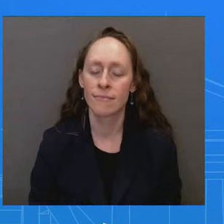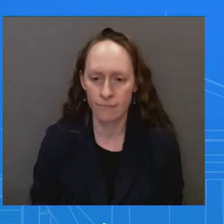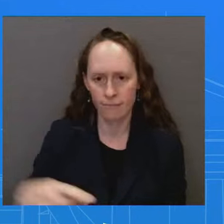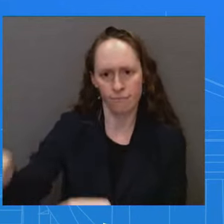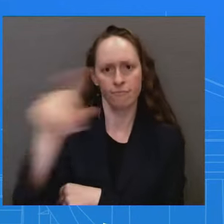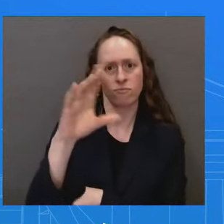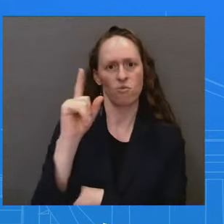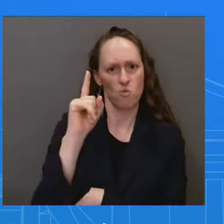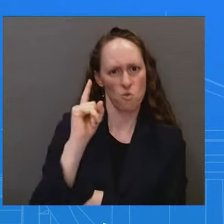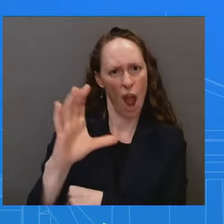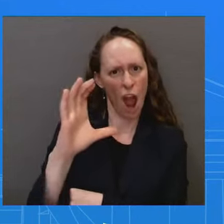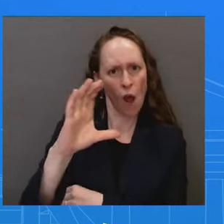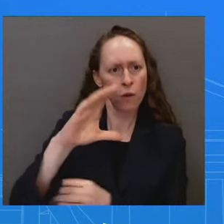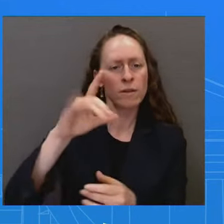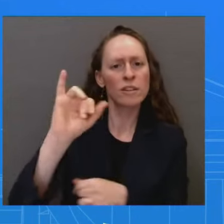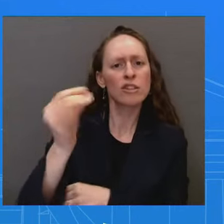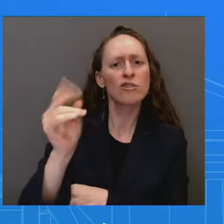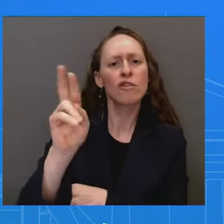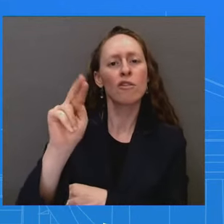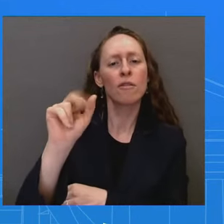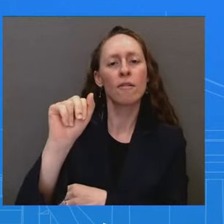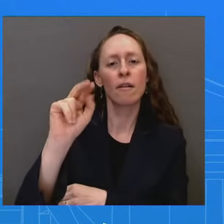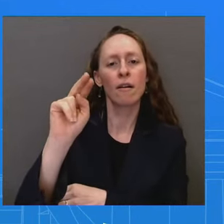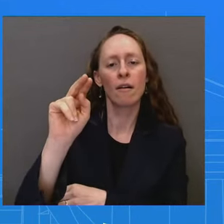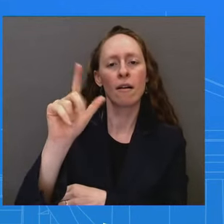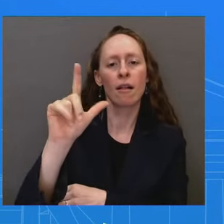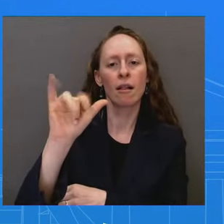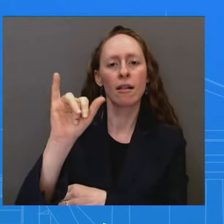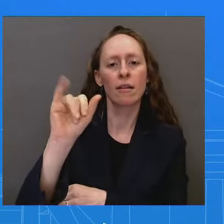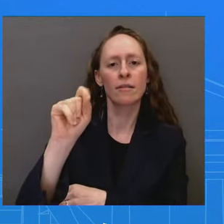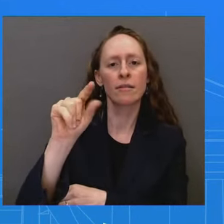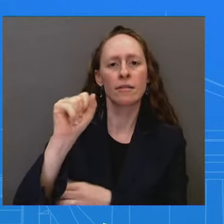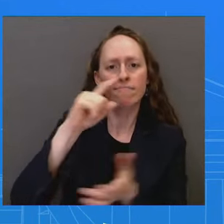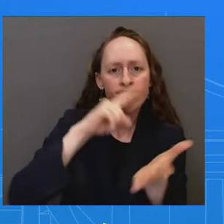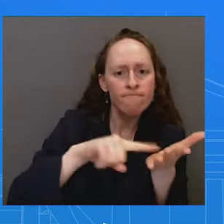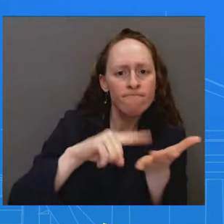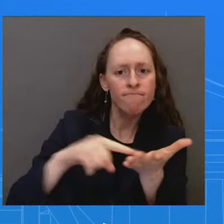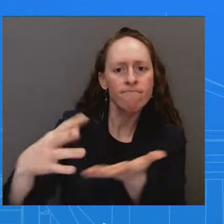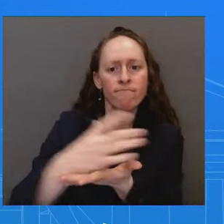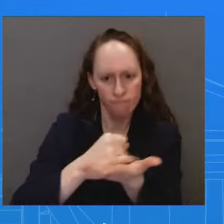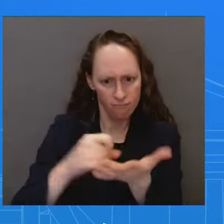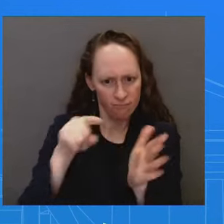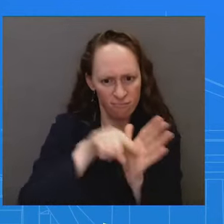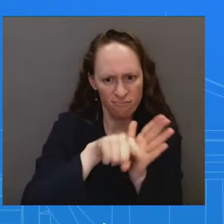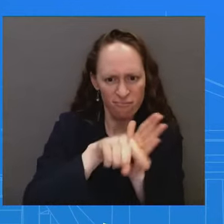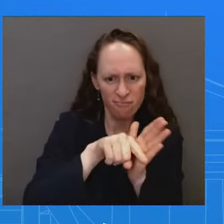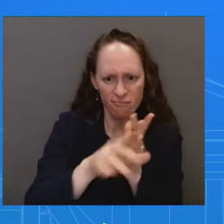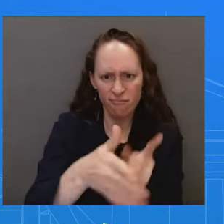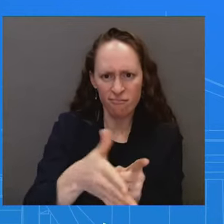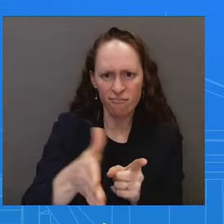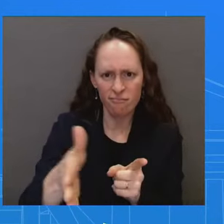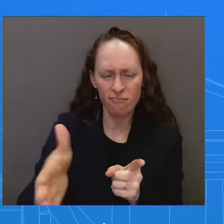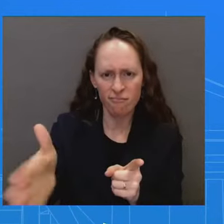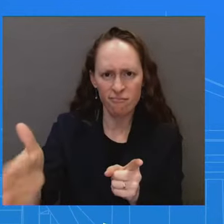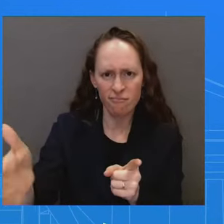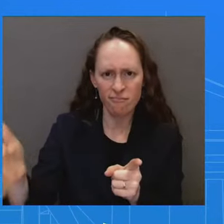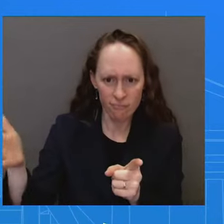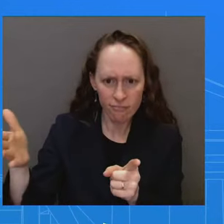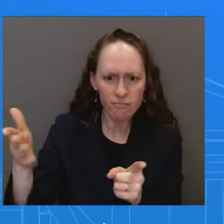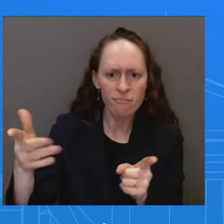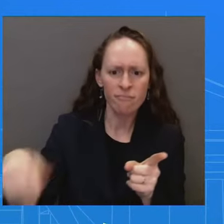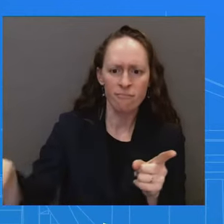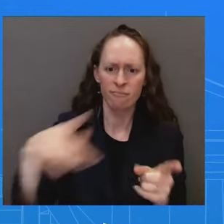for the U.S. that defends free speech to keep, financing and giving arms to Israel